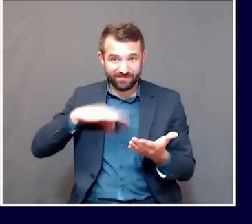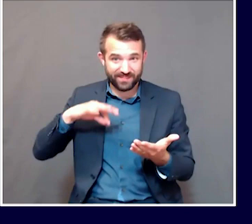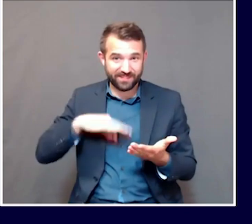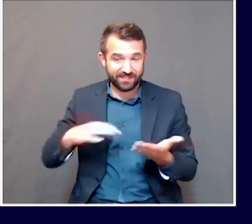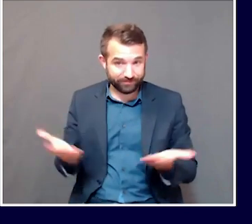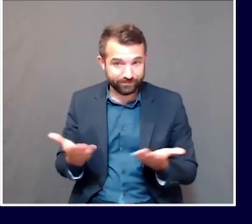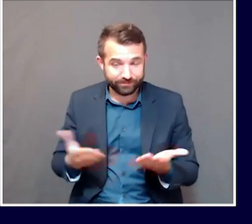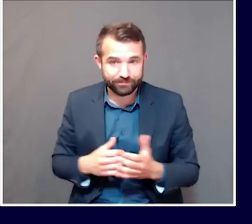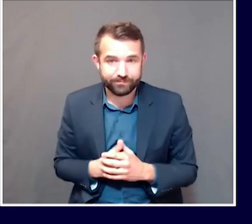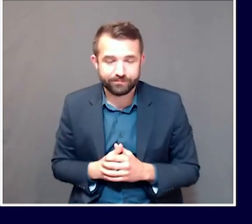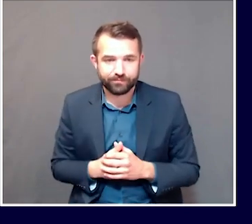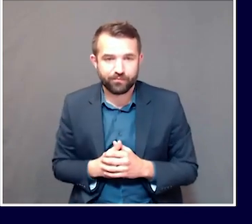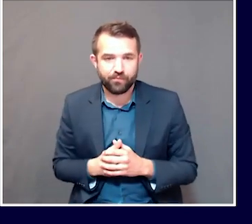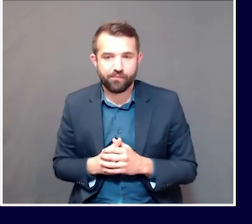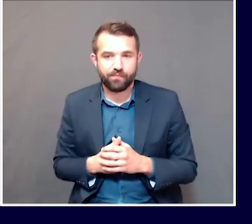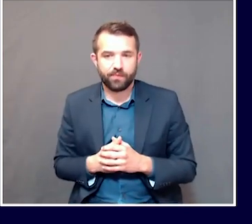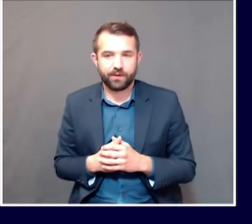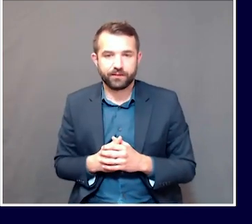her.